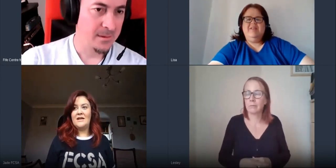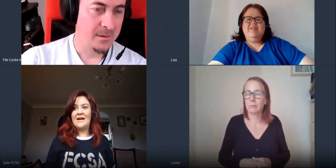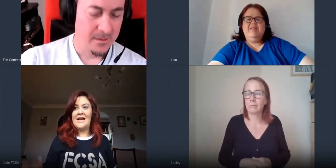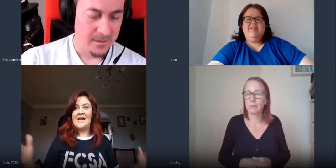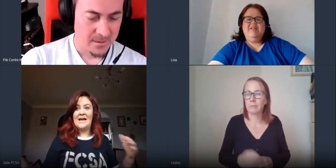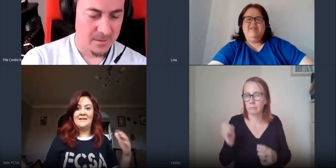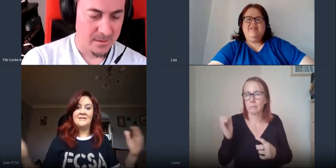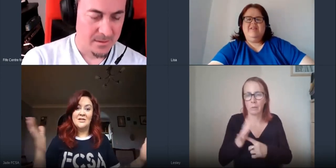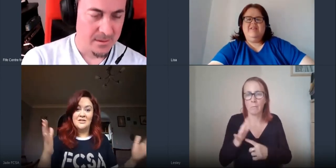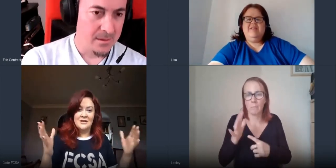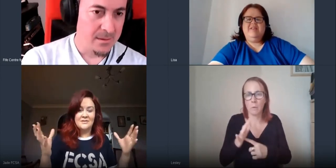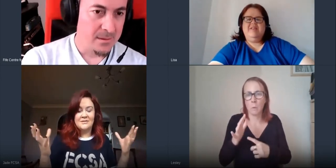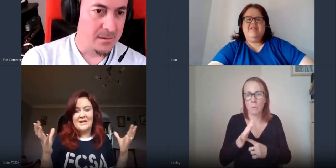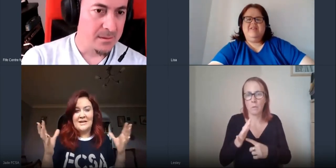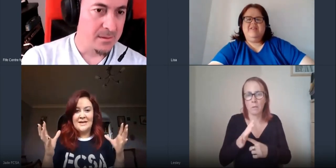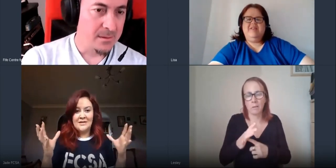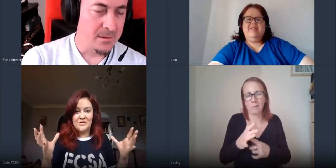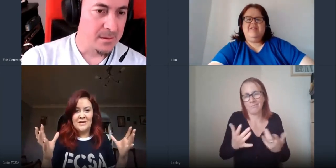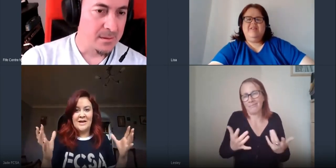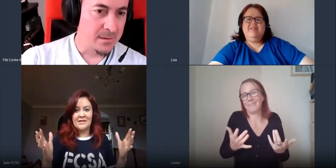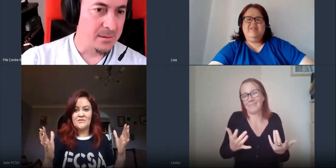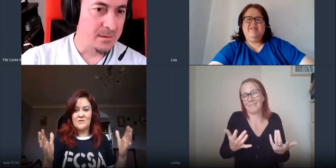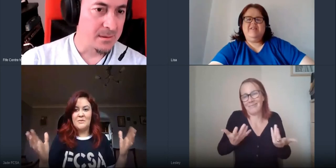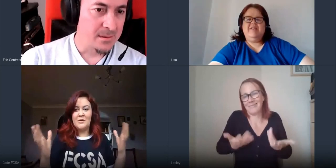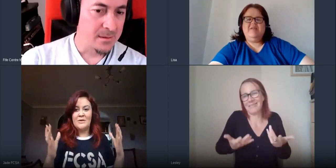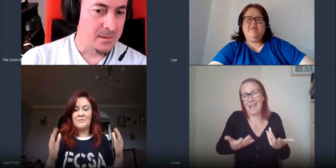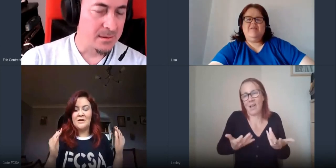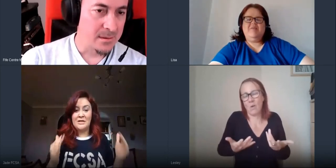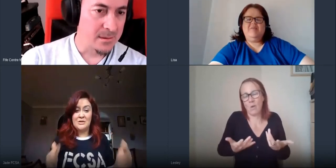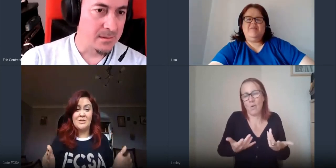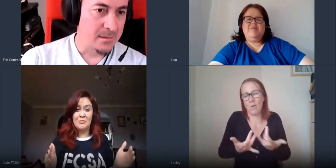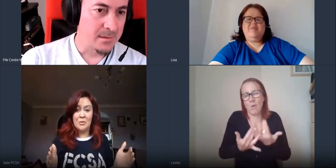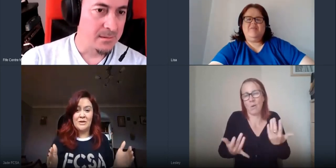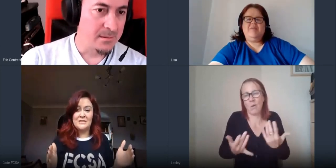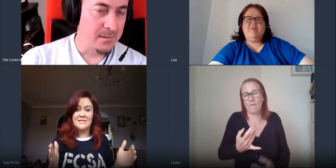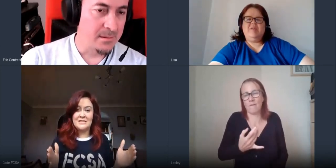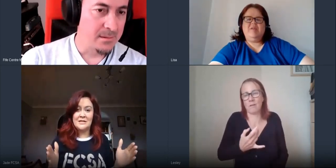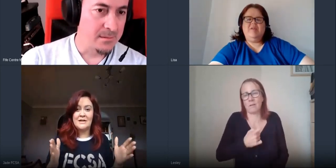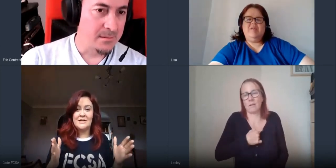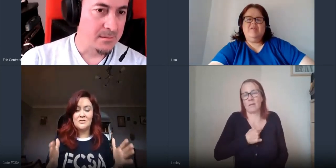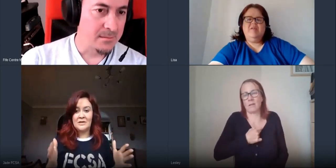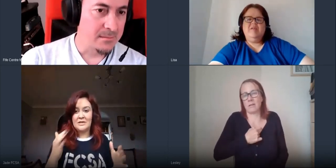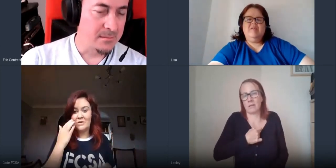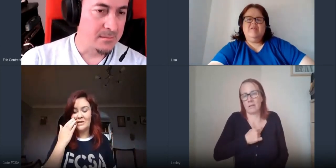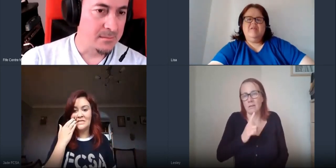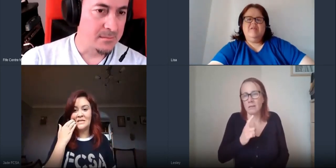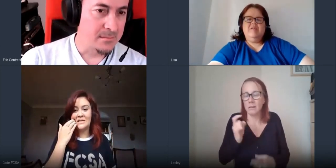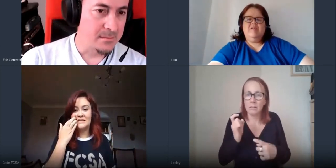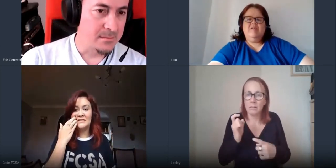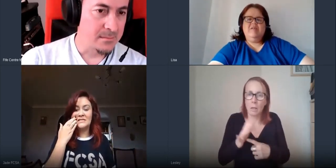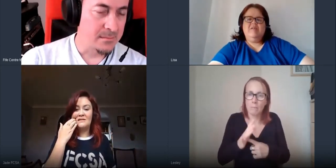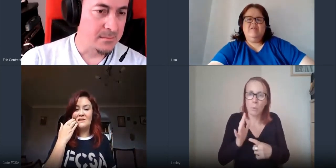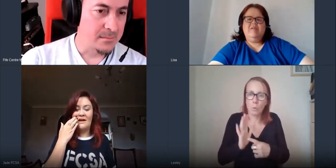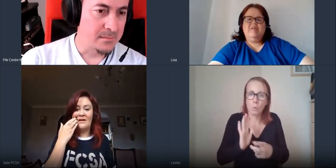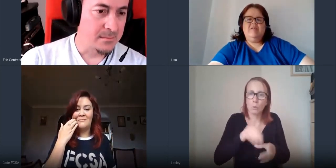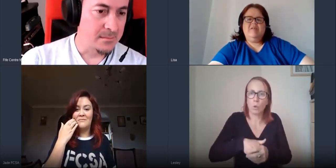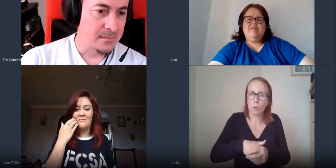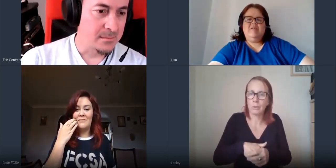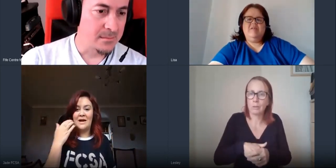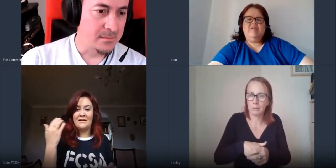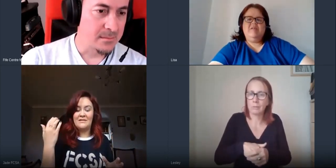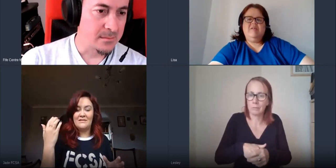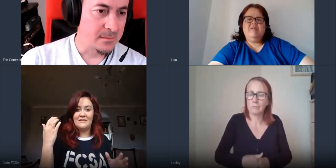that in such a like i get that's really anxious for people coming in but i think it's really important to still kind of join in with these things um